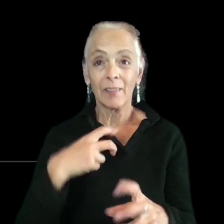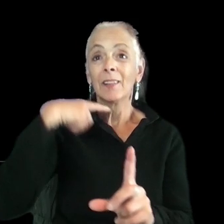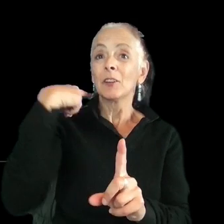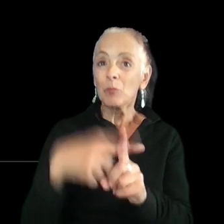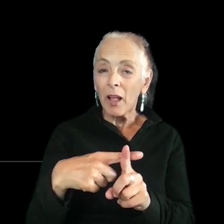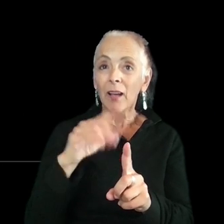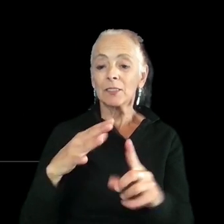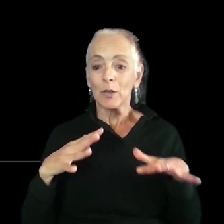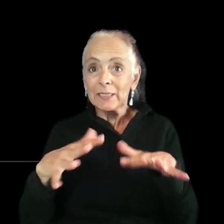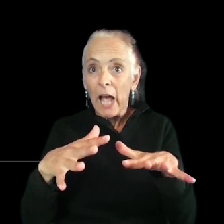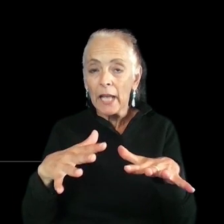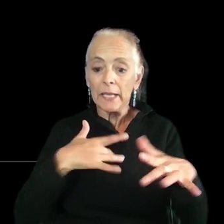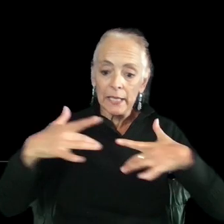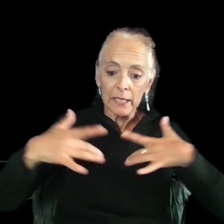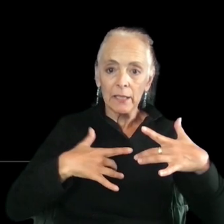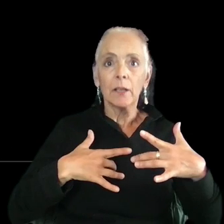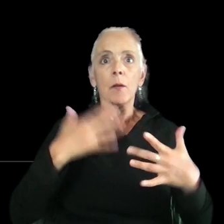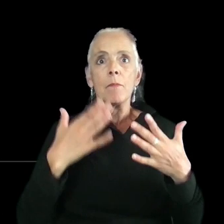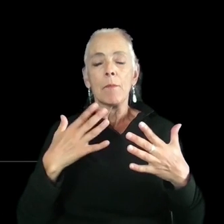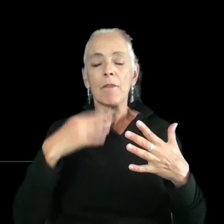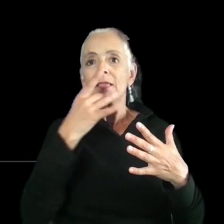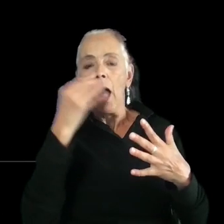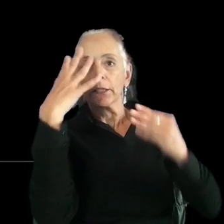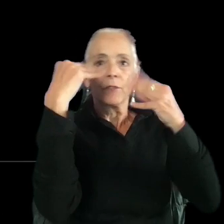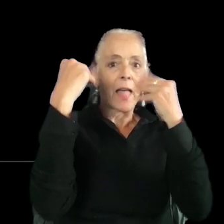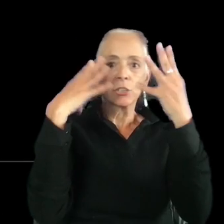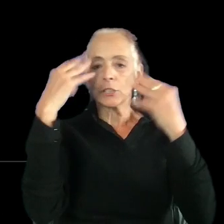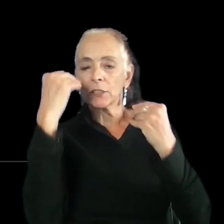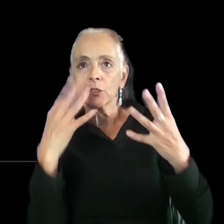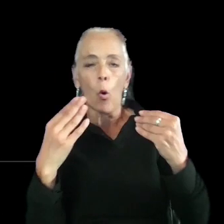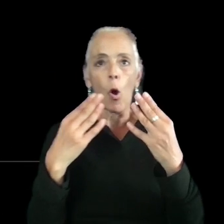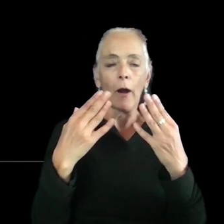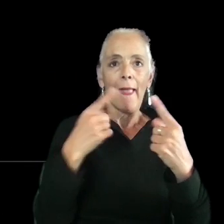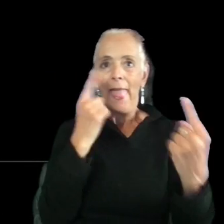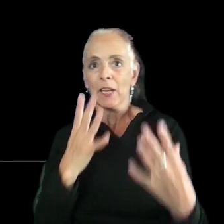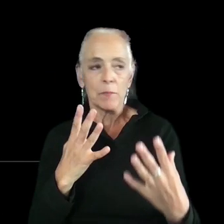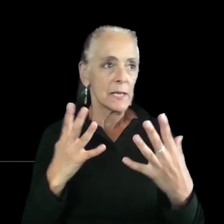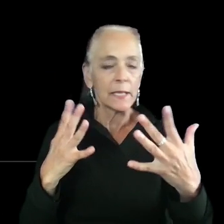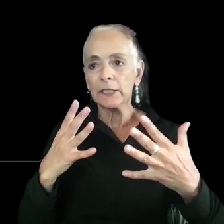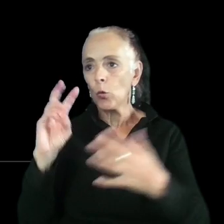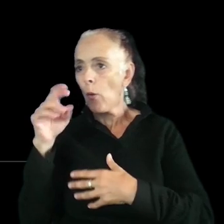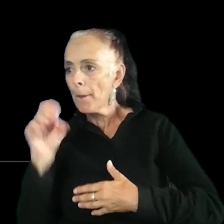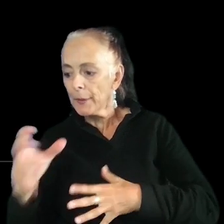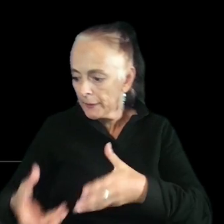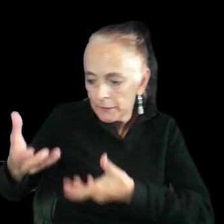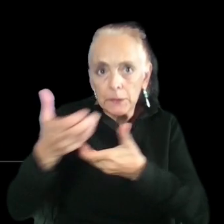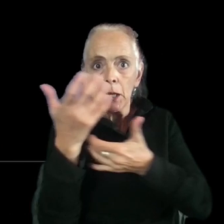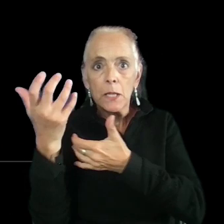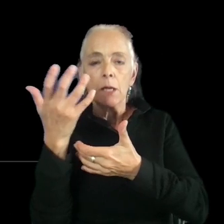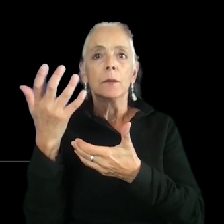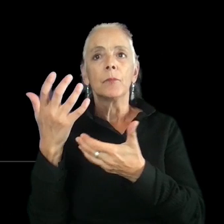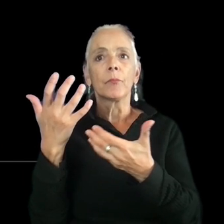you're experiencing, you're probably having flashing lights, enemies, you're managing your weapons, your ammo. And